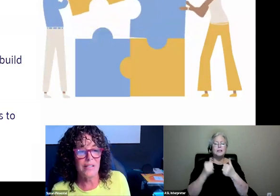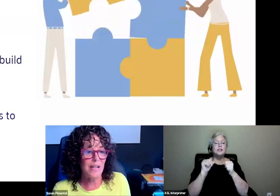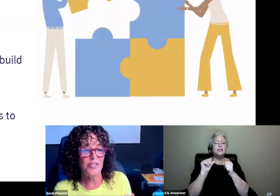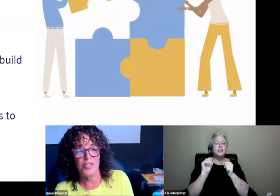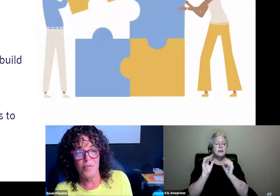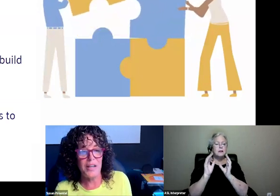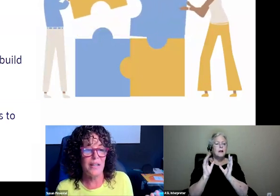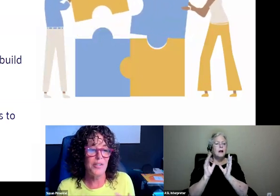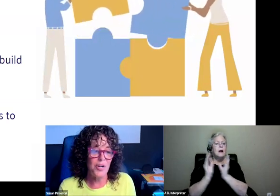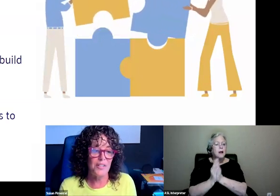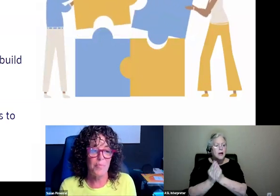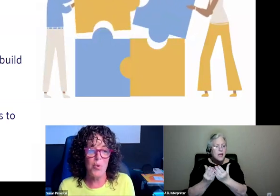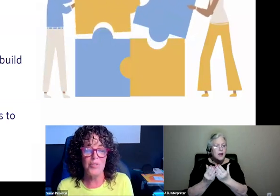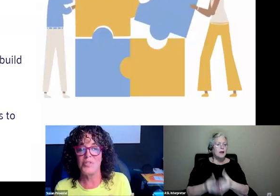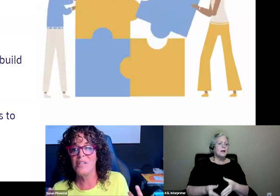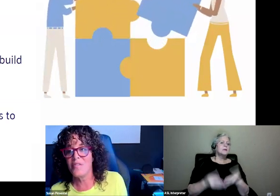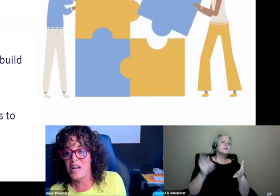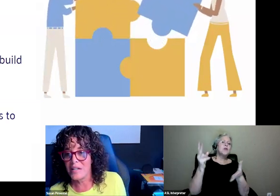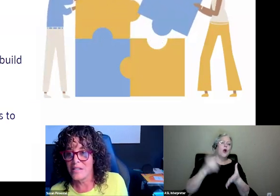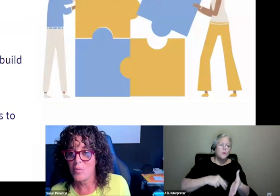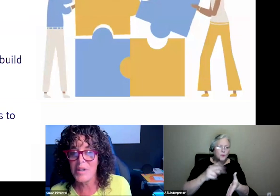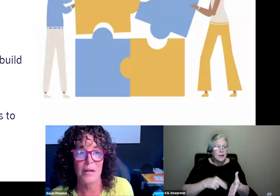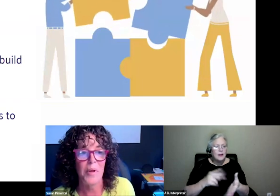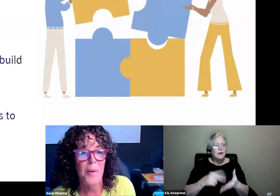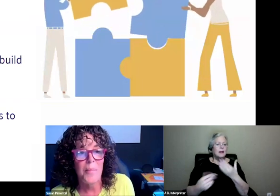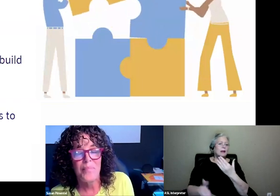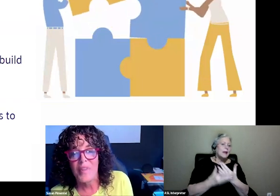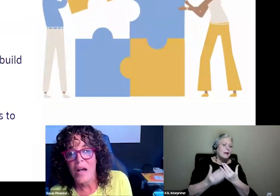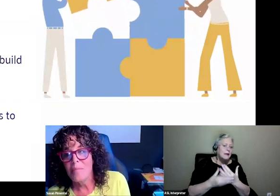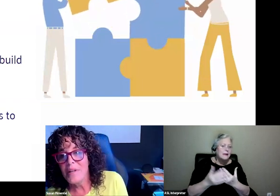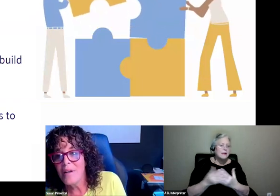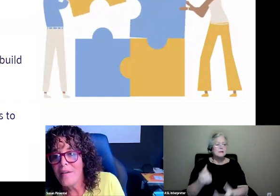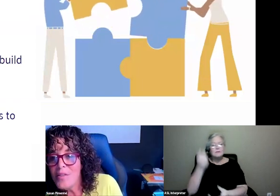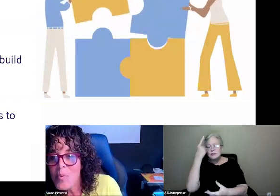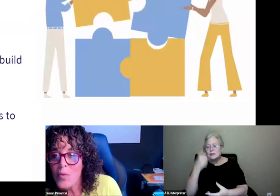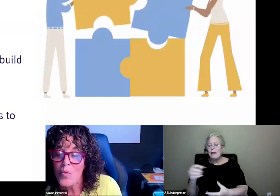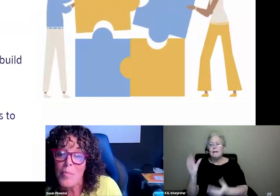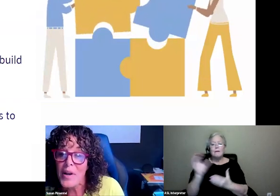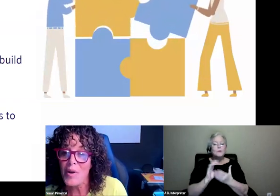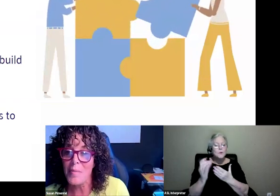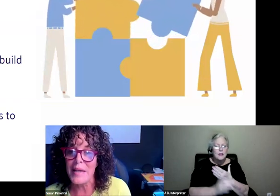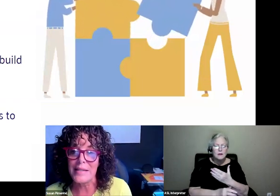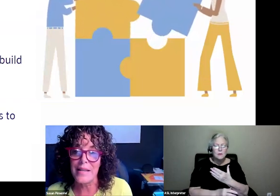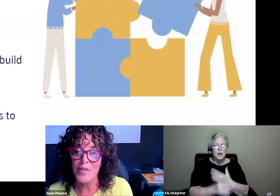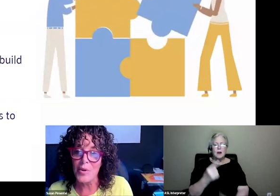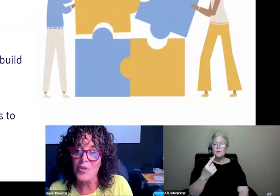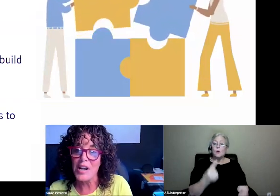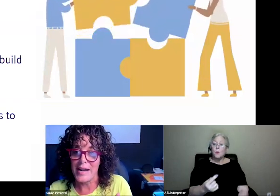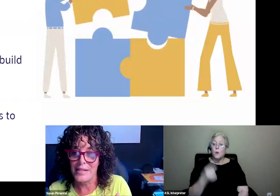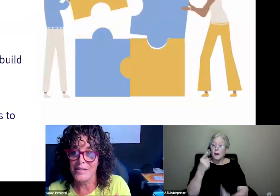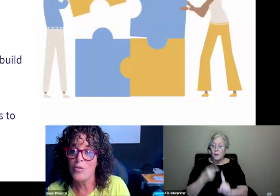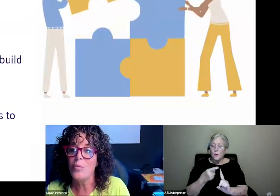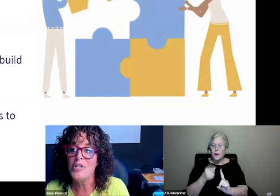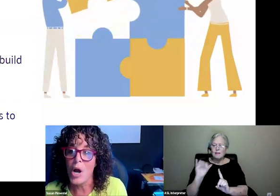reading and discussions and writing and targeted supports and ease of enacting curriculum. And I think the one point I want to make is that they're